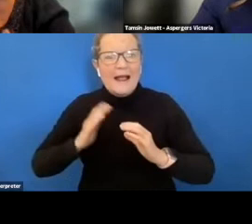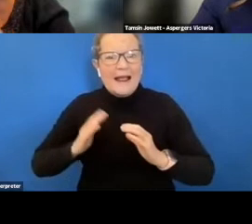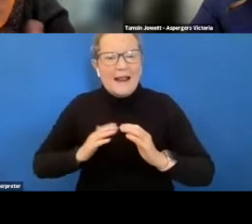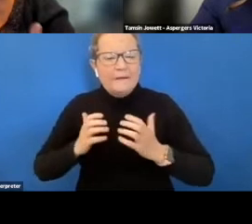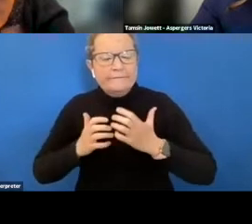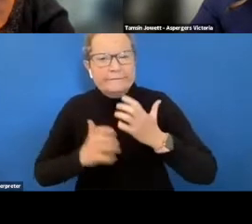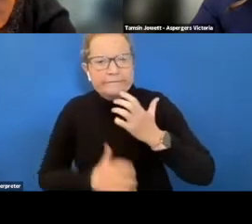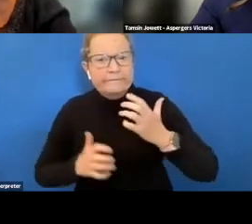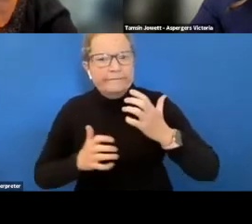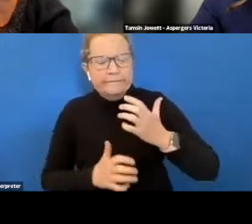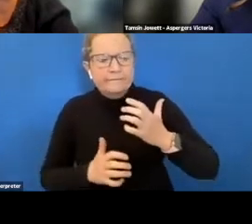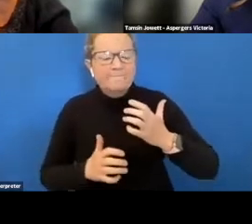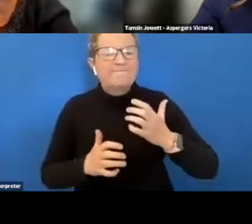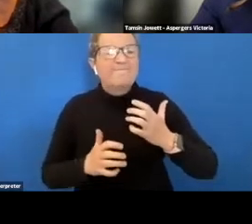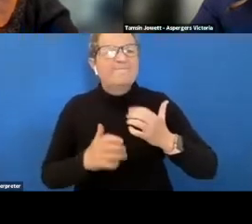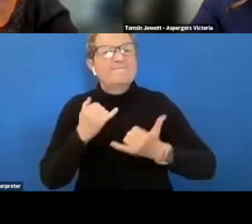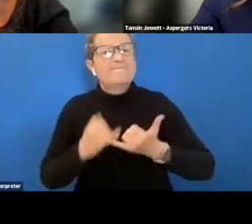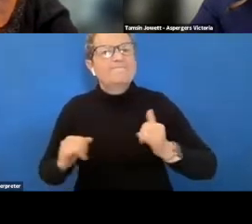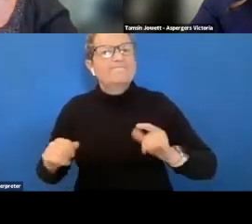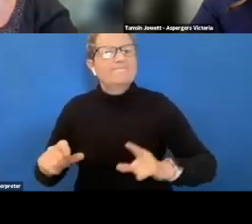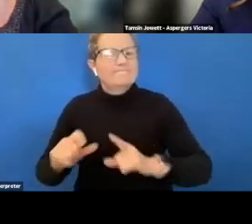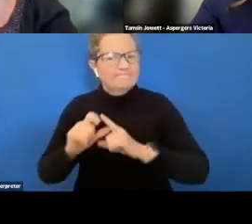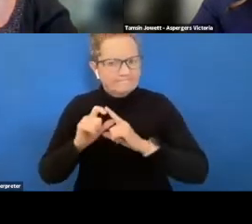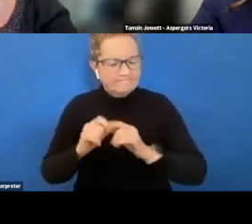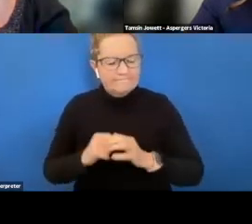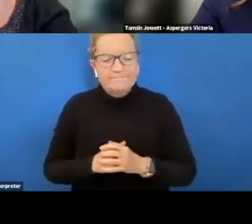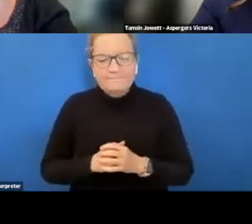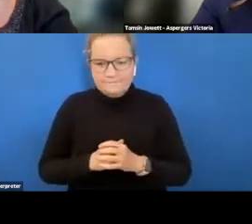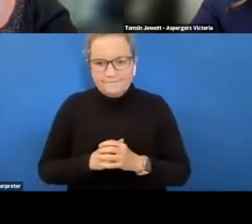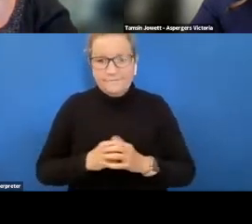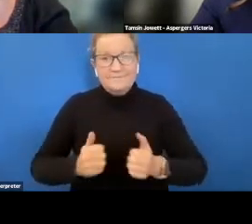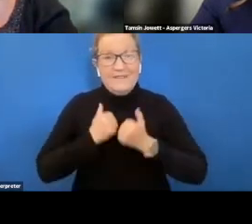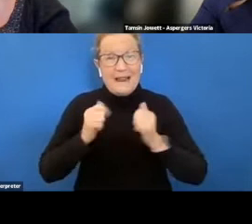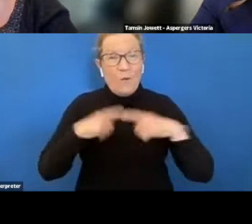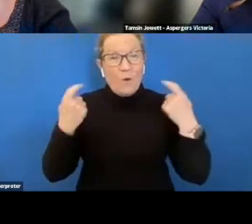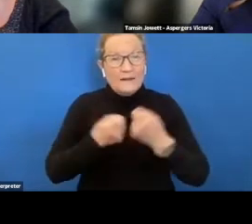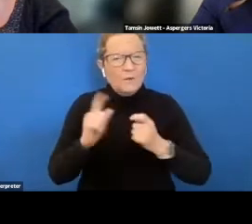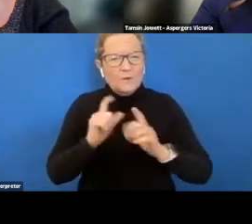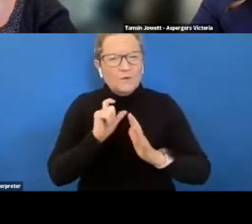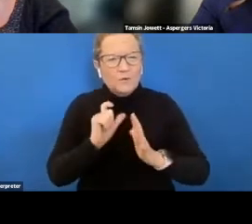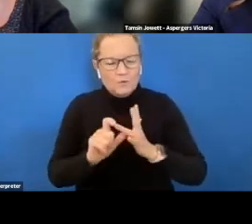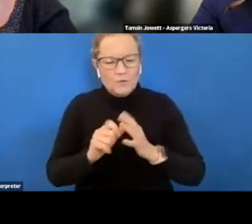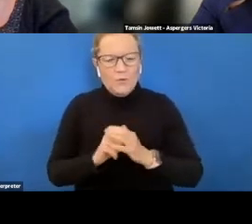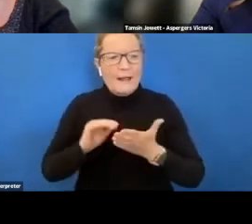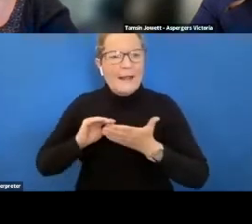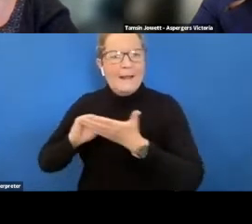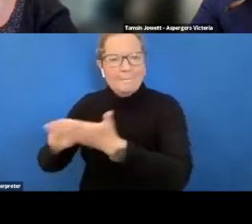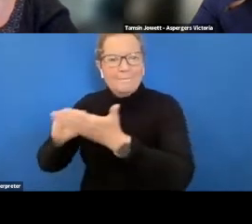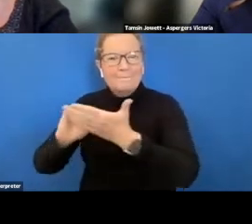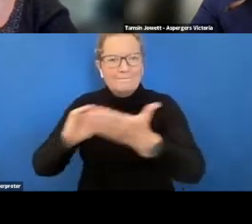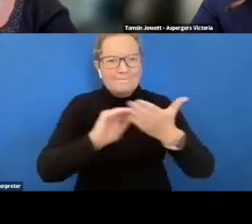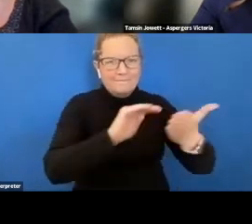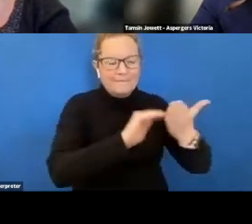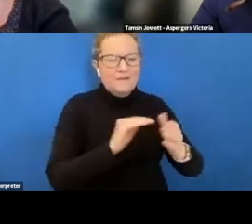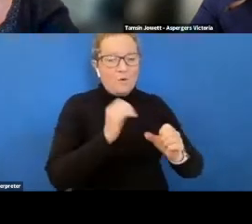this can be very difficult so what we do as an organization i suppose is assist in those completing grant